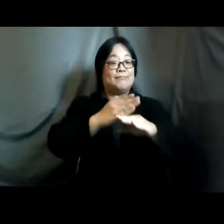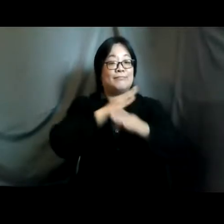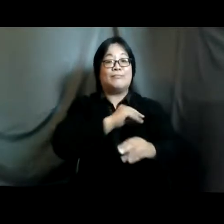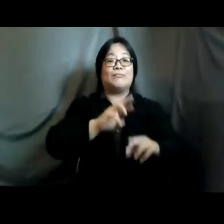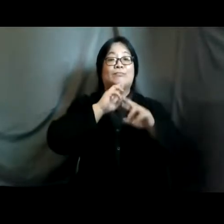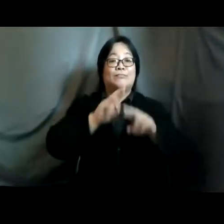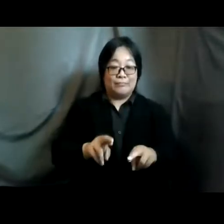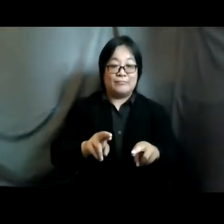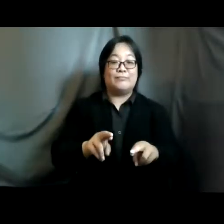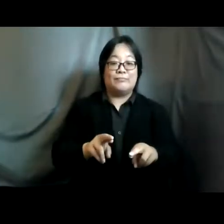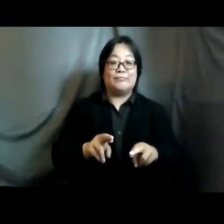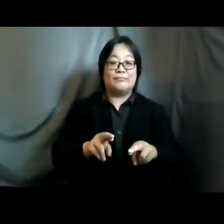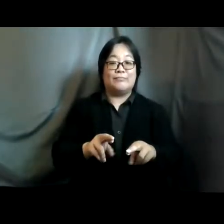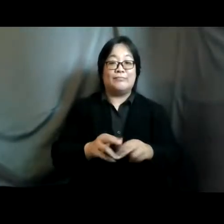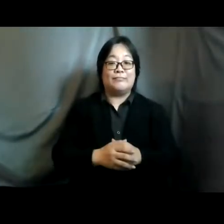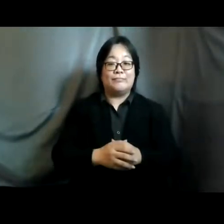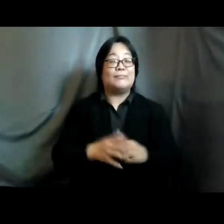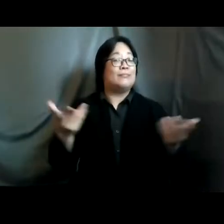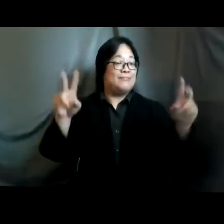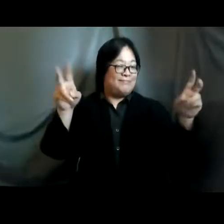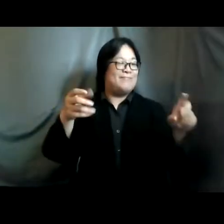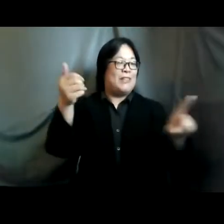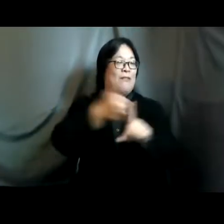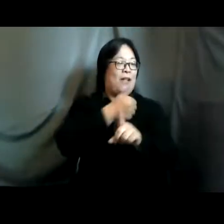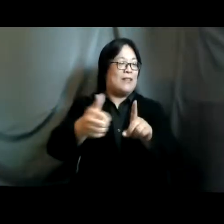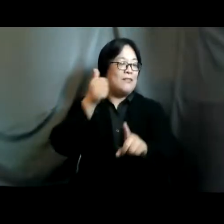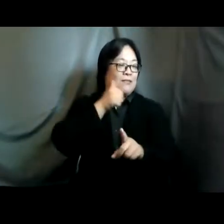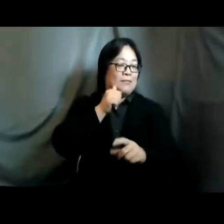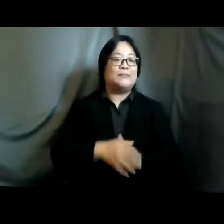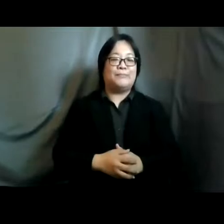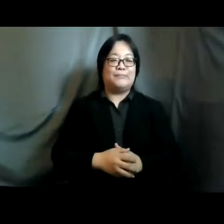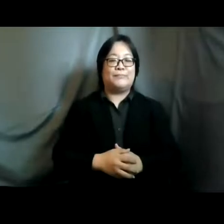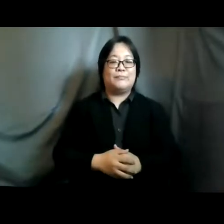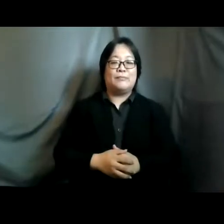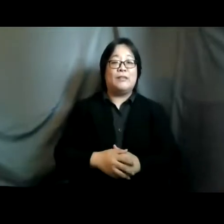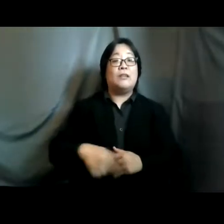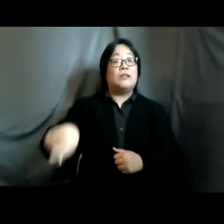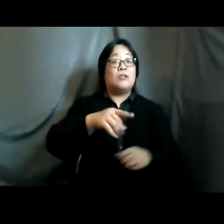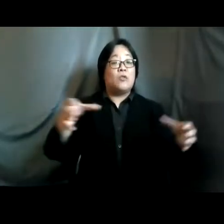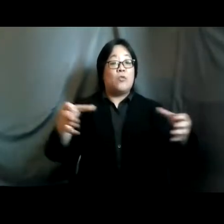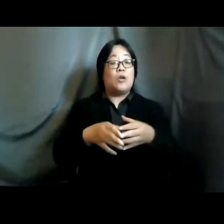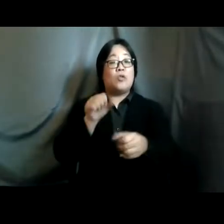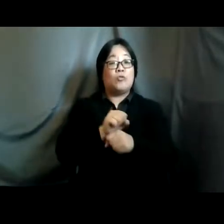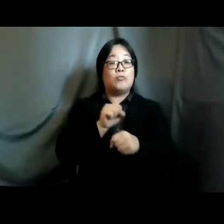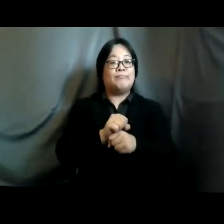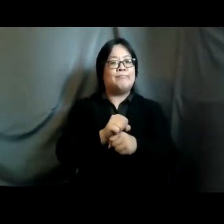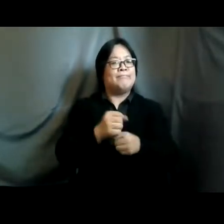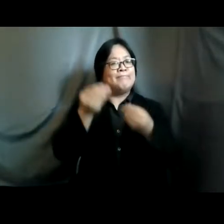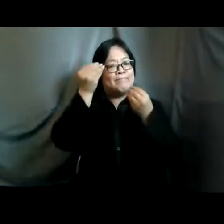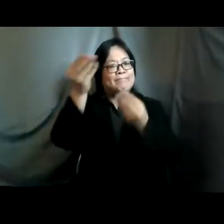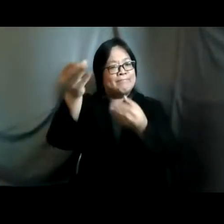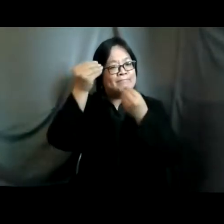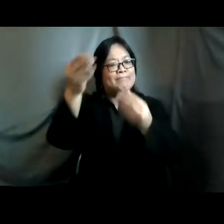violence on violence against women and girls so the gbv working group rapidly has developed information education